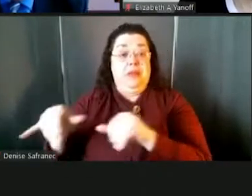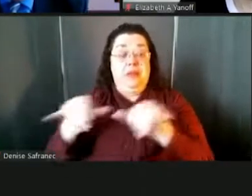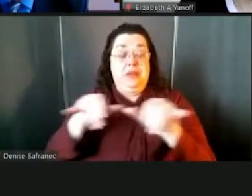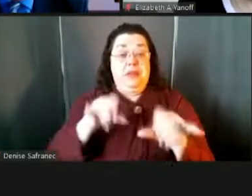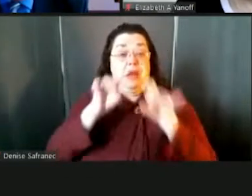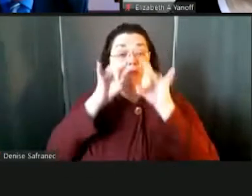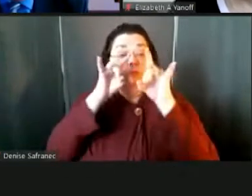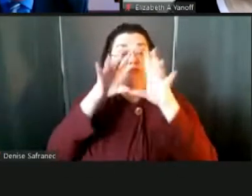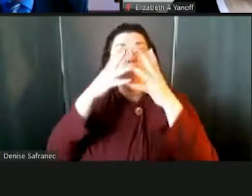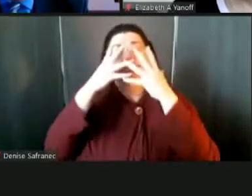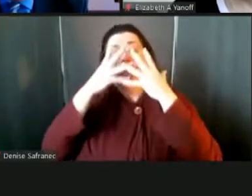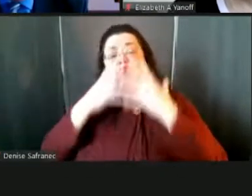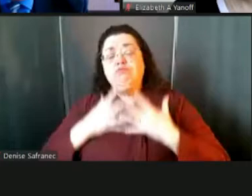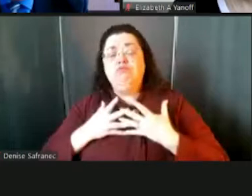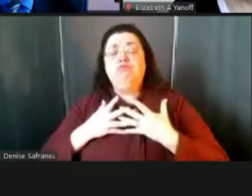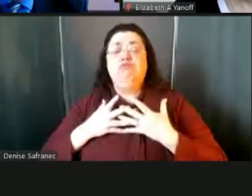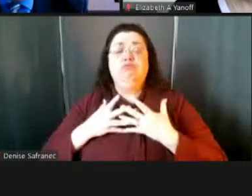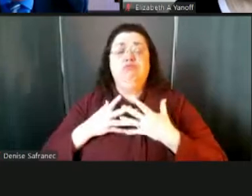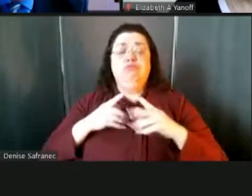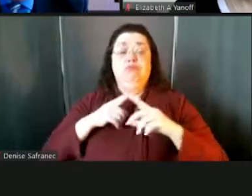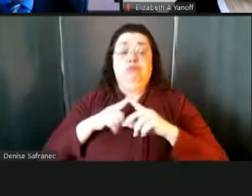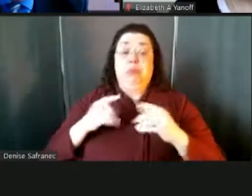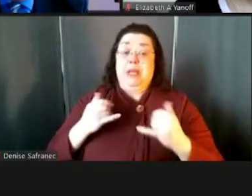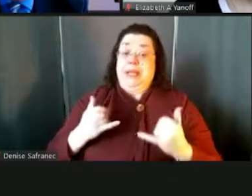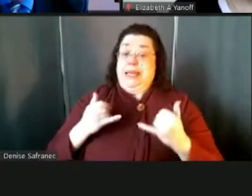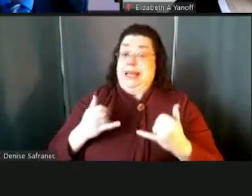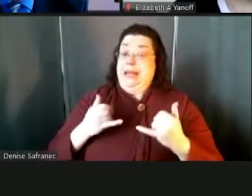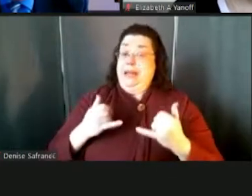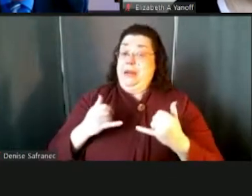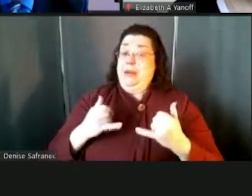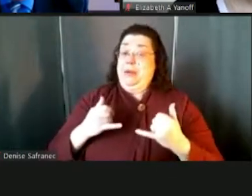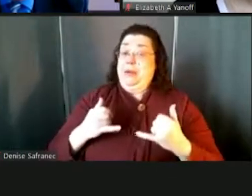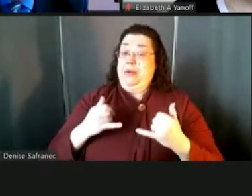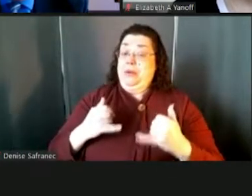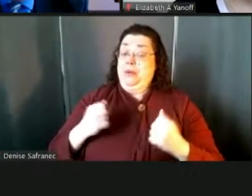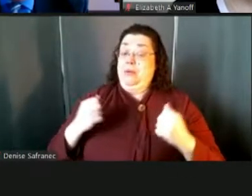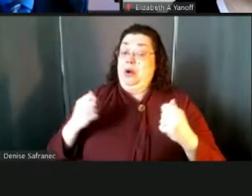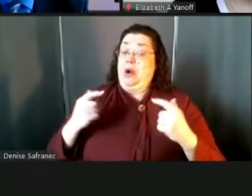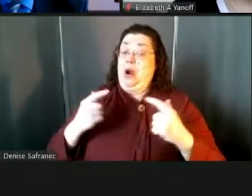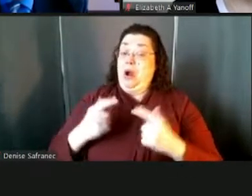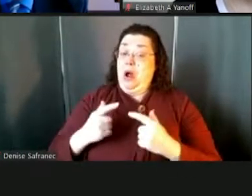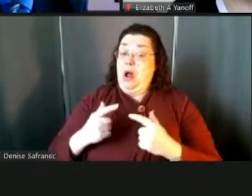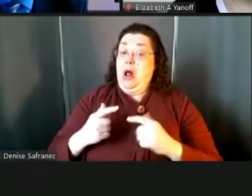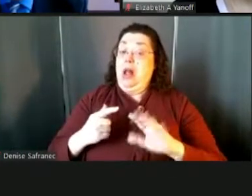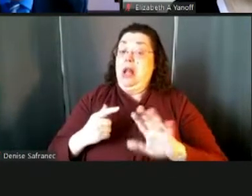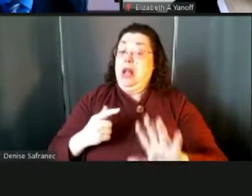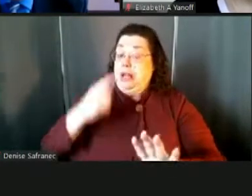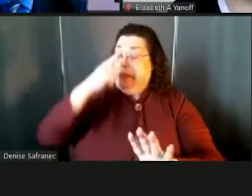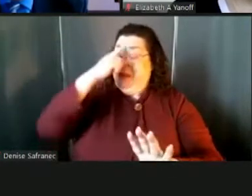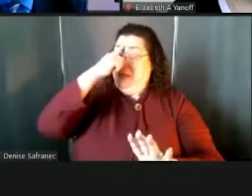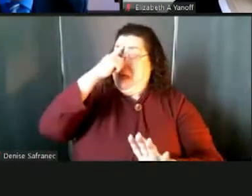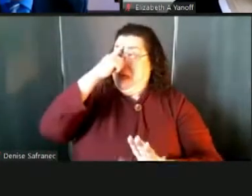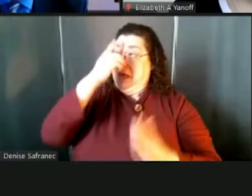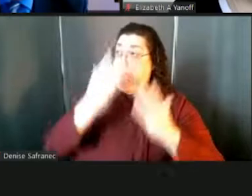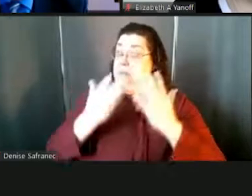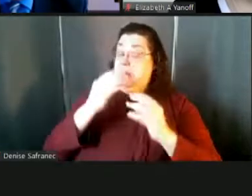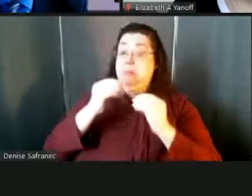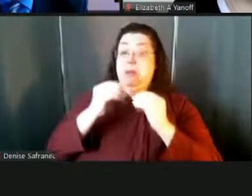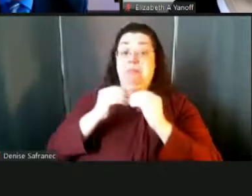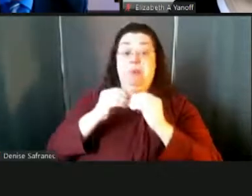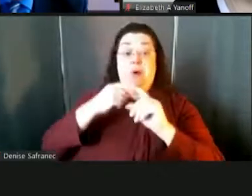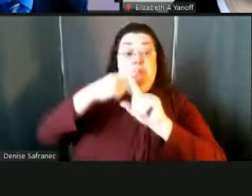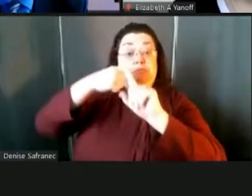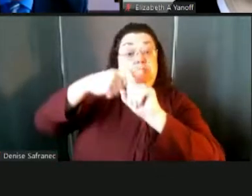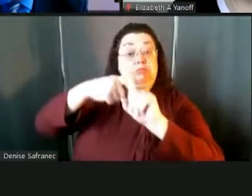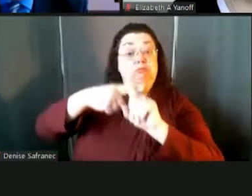gloom. I'll say that today we are all pretty cautiously optimistic that it's not going to happen